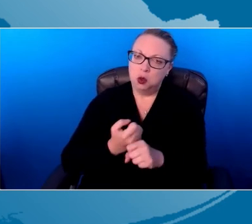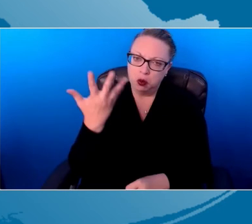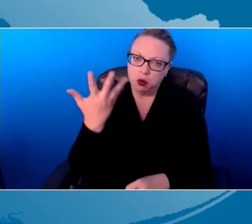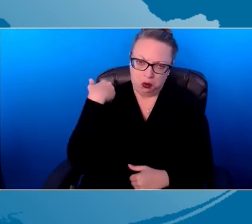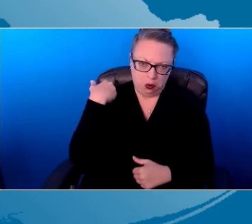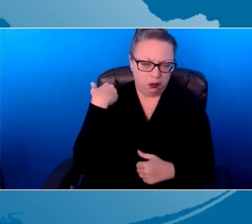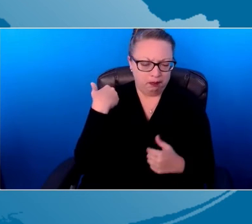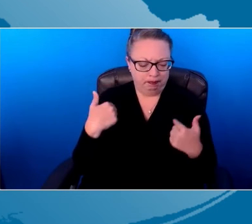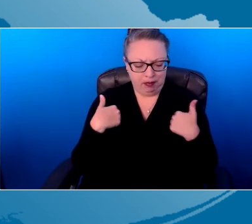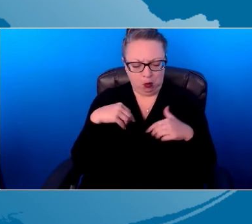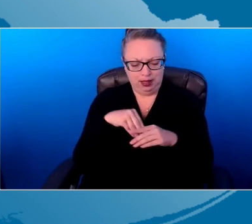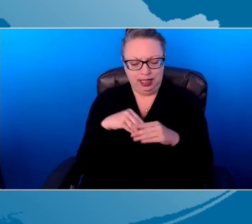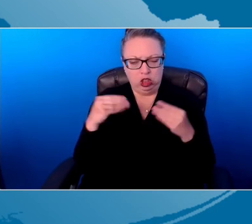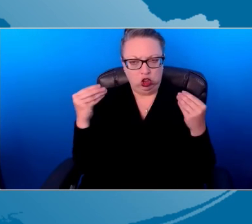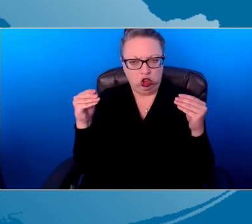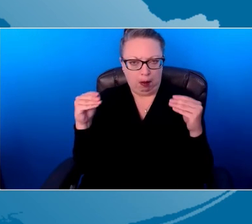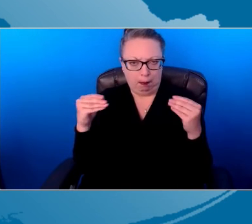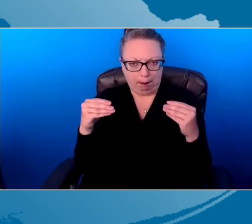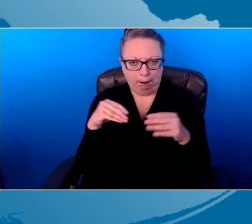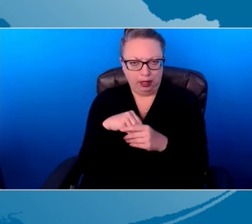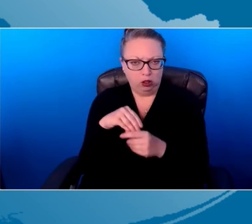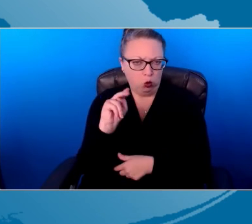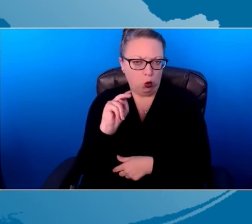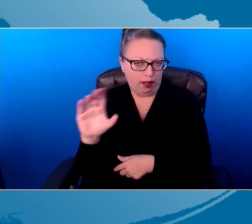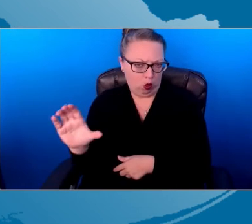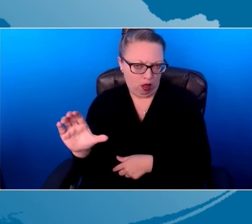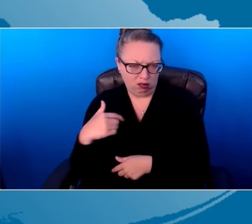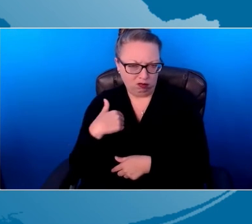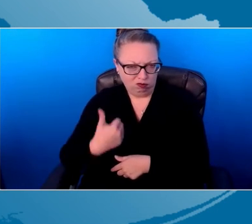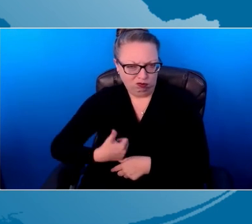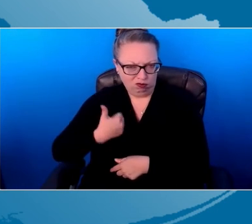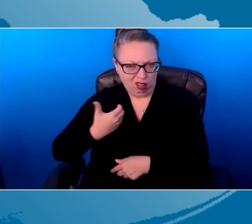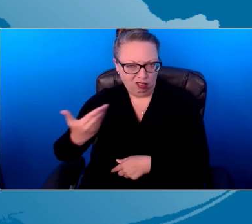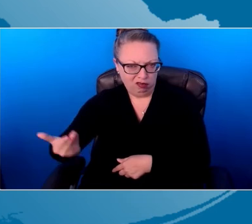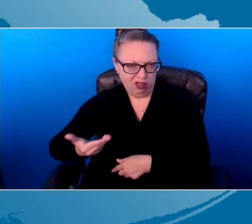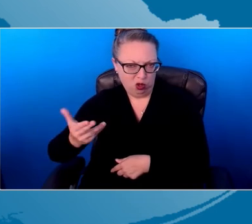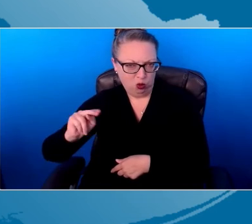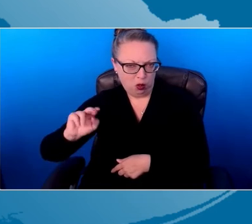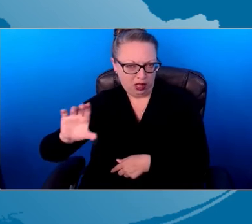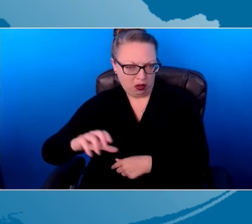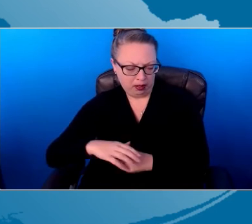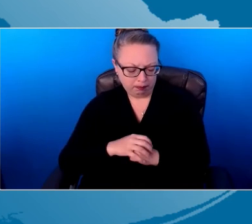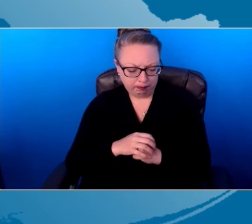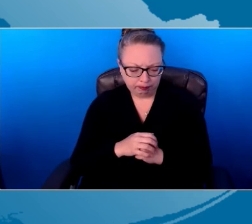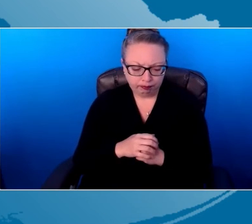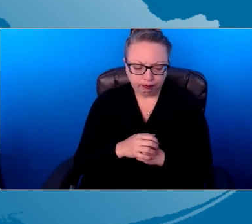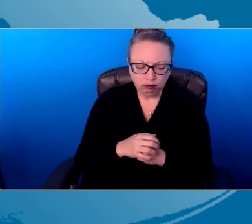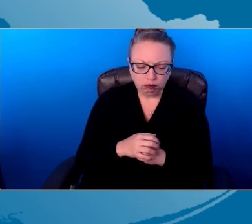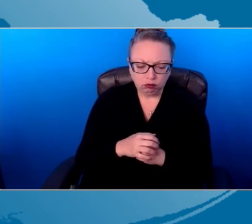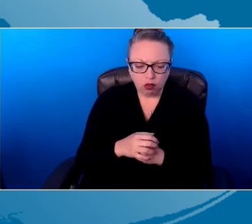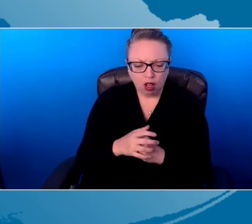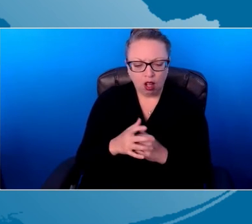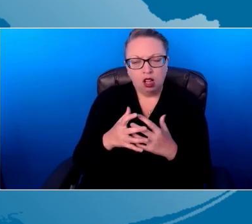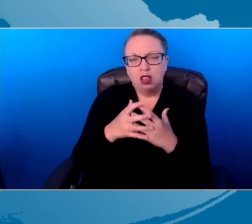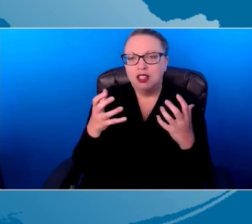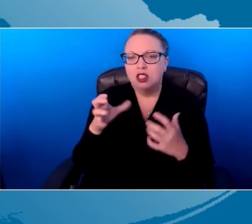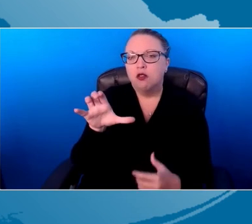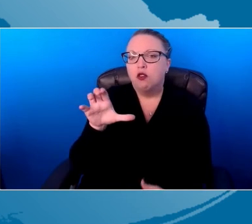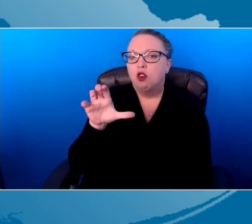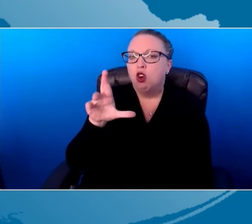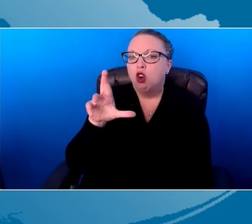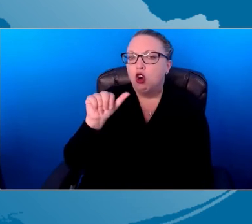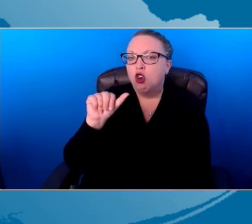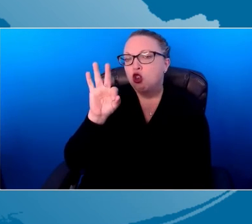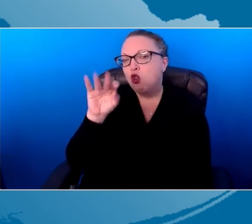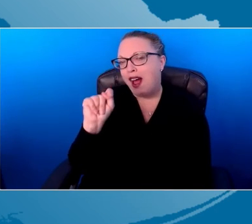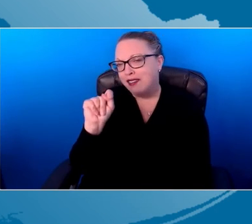here in the town where I live in North Carolina. And there are lots of crafts around here. A lot of people do